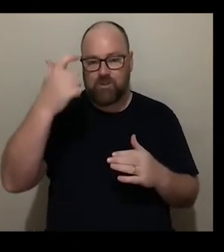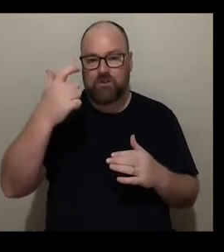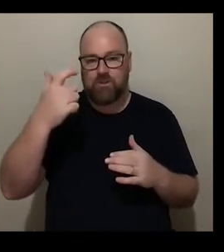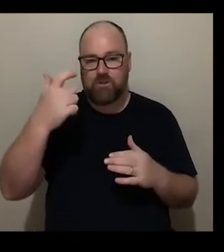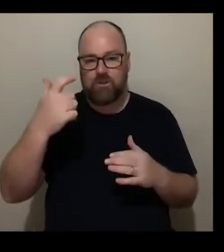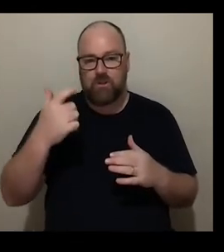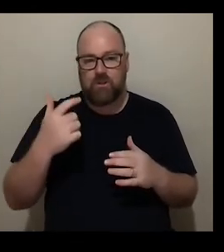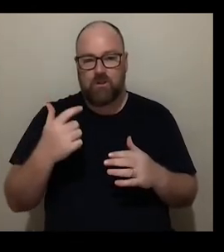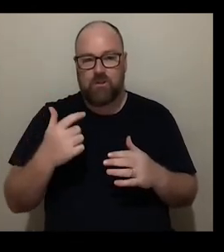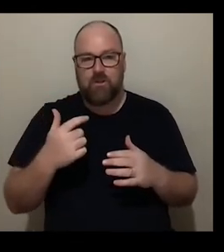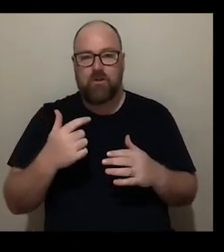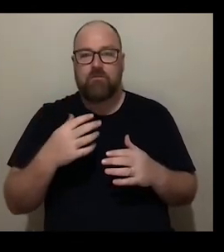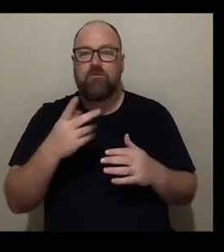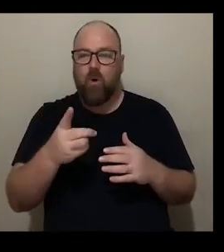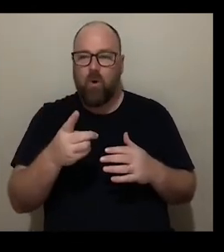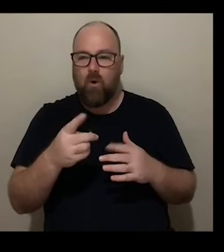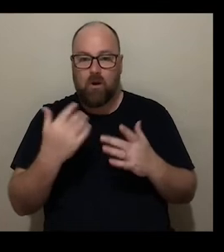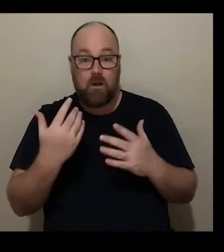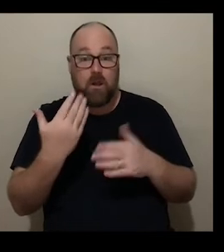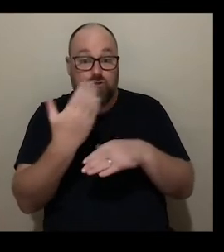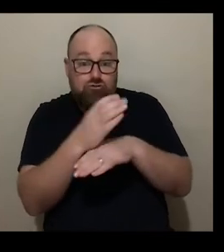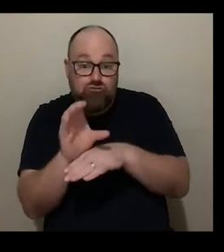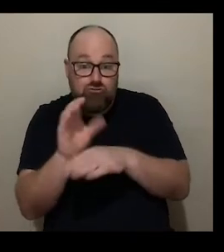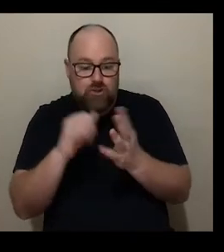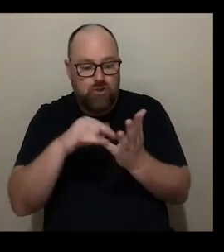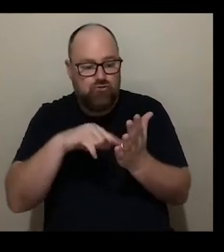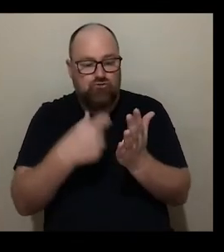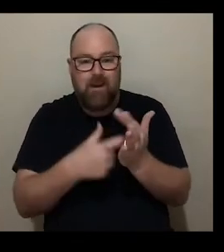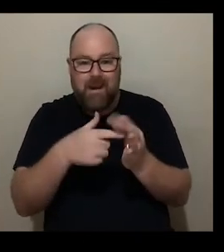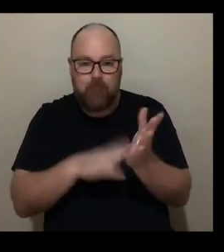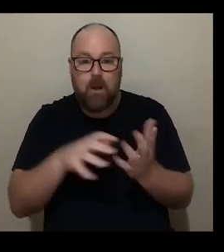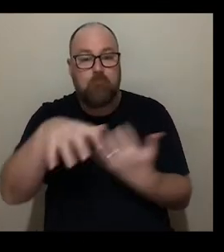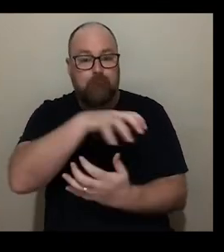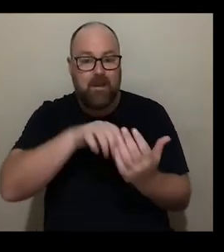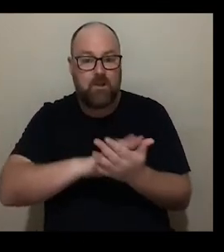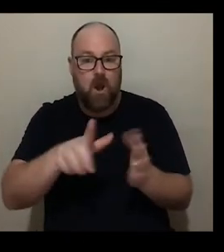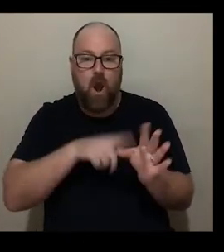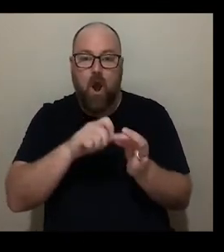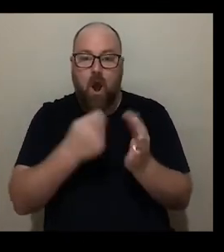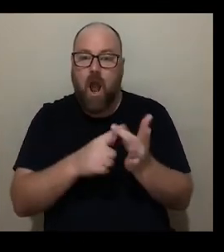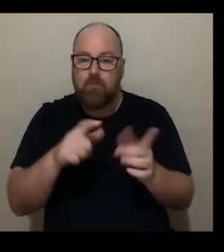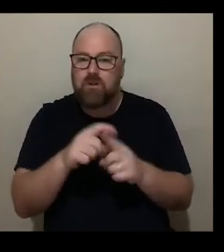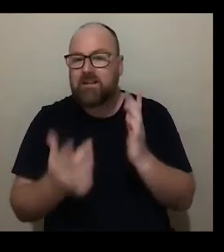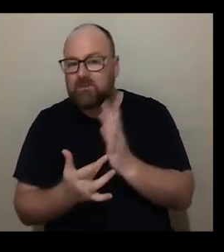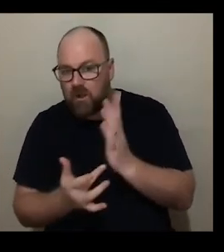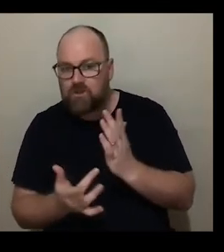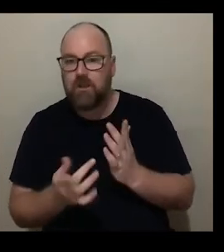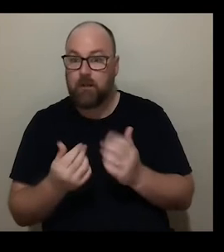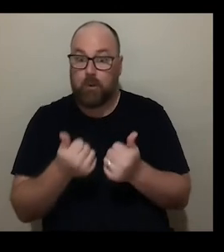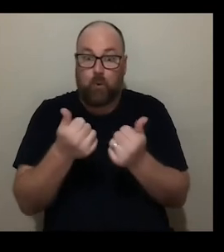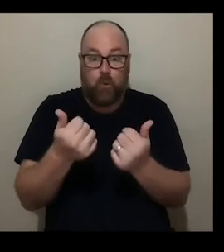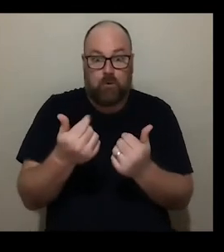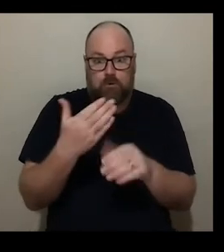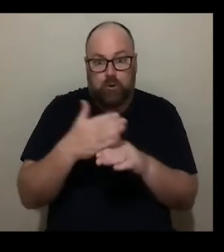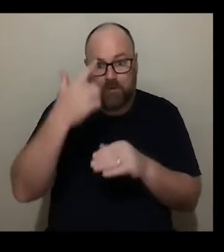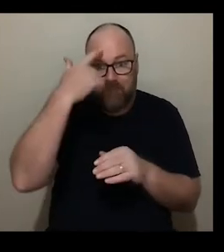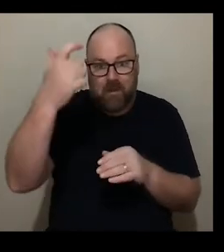towards streaming hybrid events online tech um and there's been some really exciting kind of innovations that have come out of that one